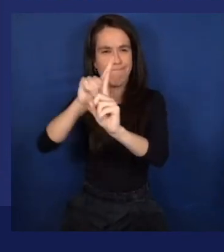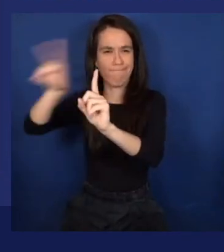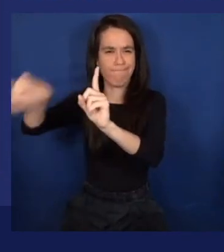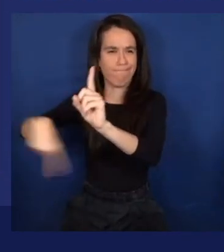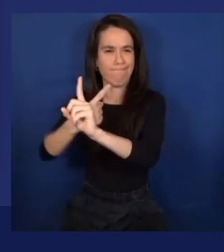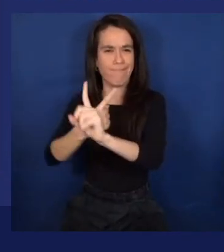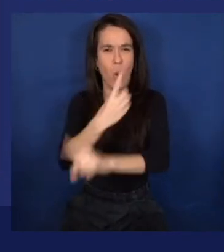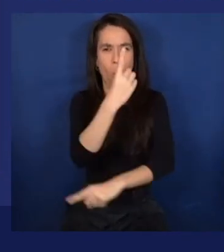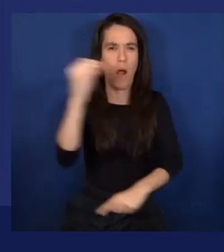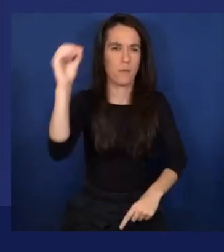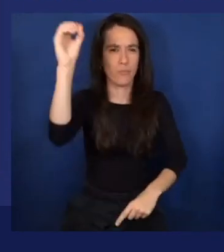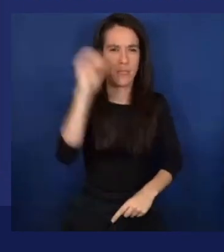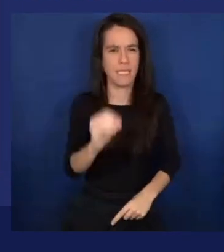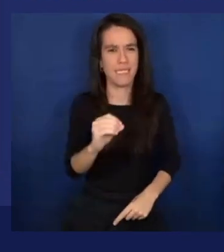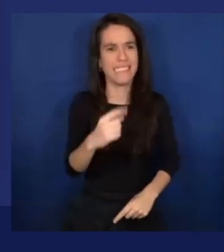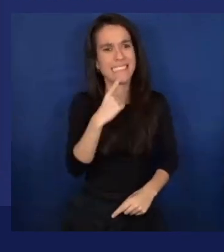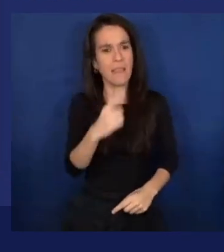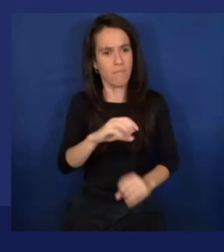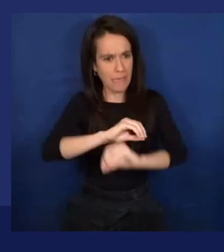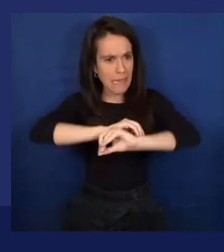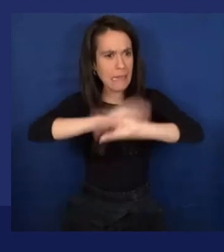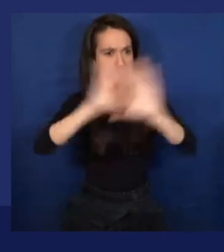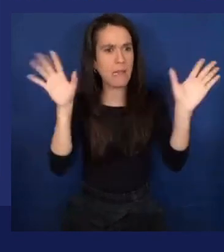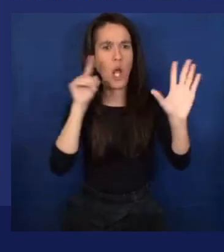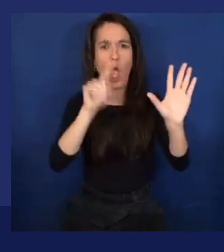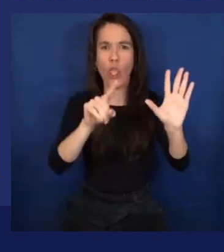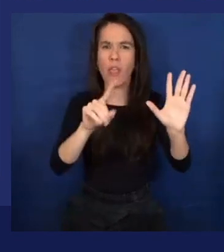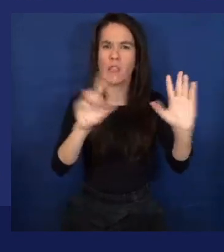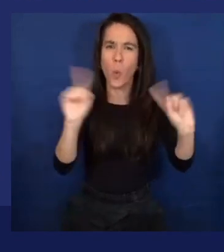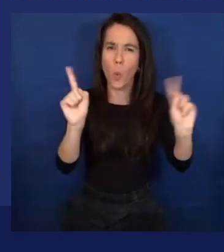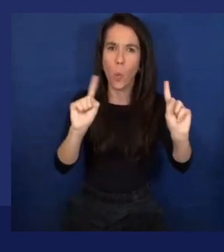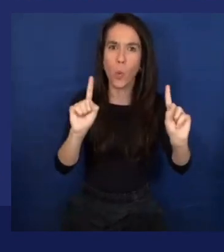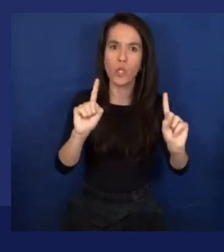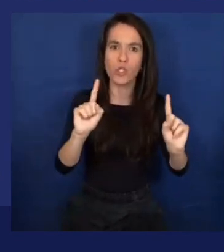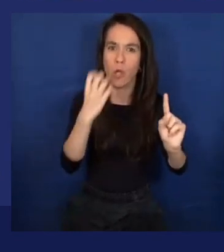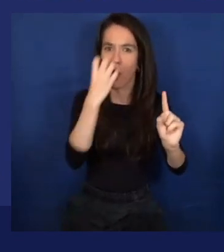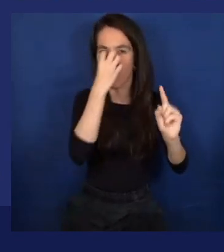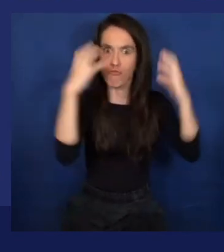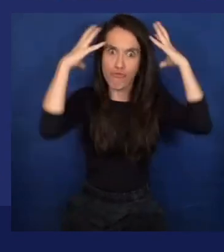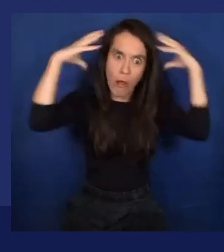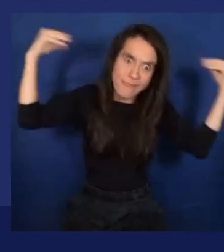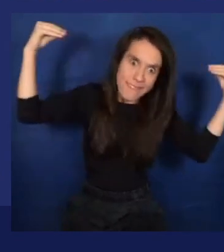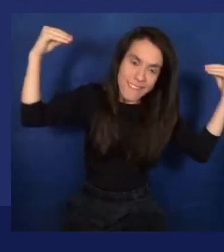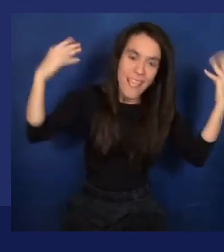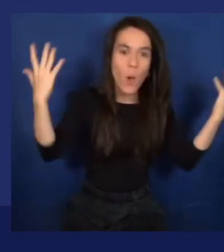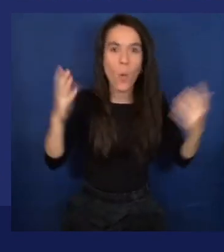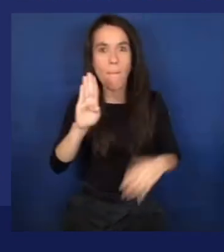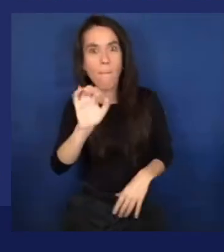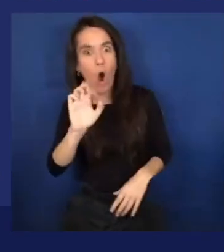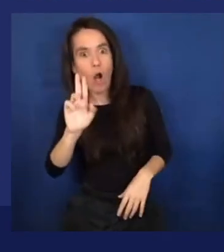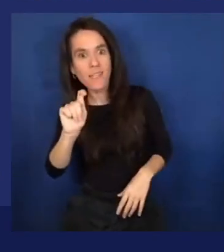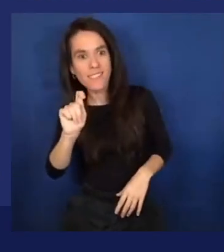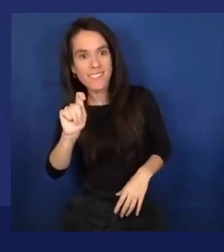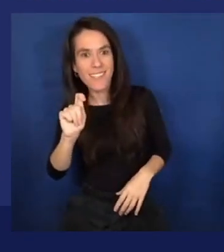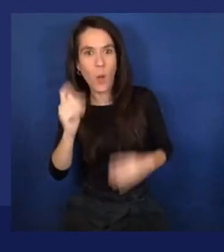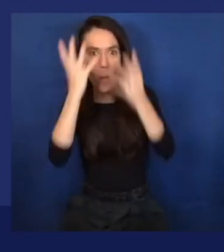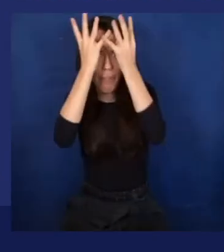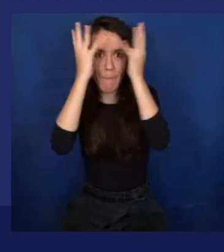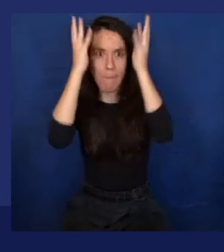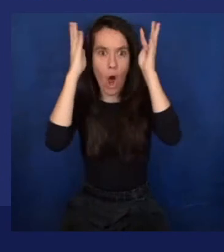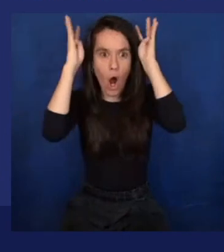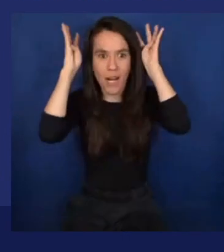some image is Krusty or not or Bart Simpson's or not. So, both Krusty and Bart are well represented.